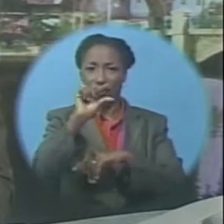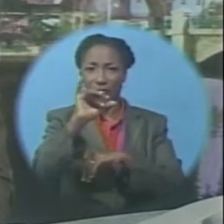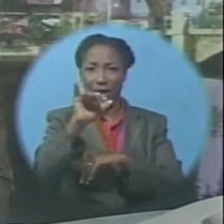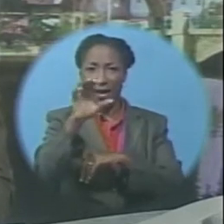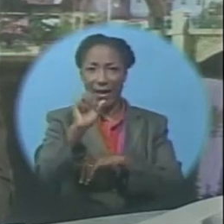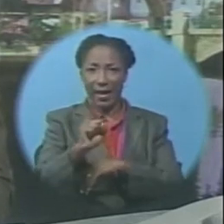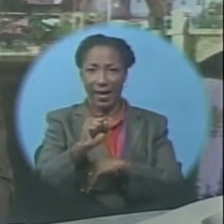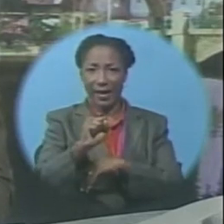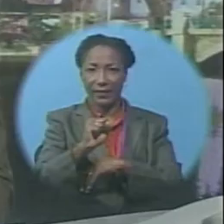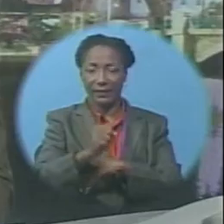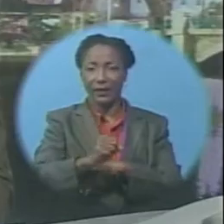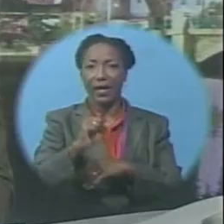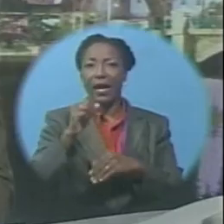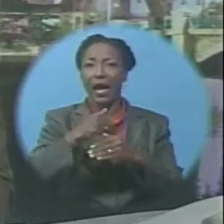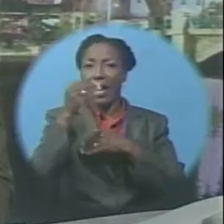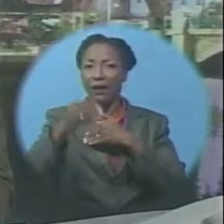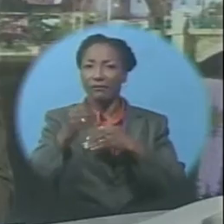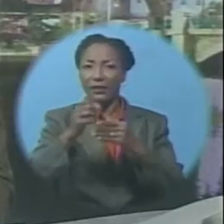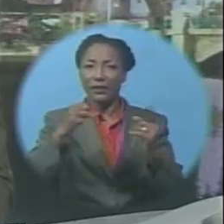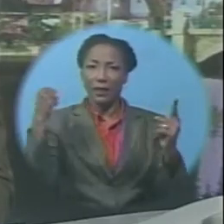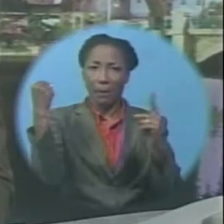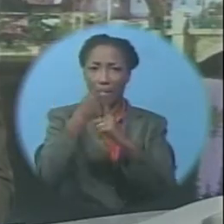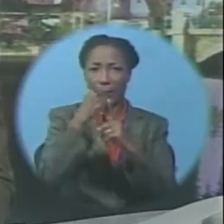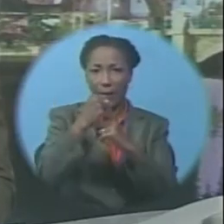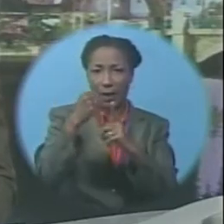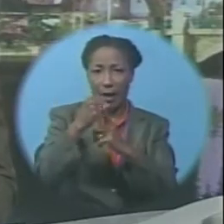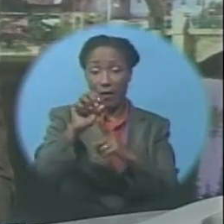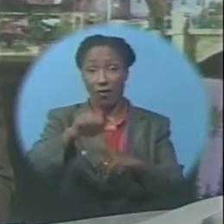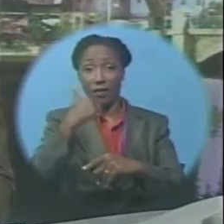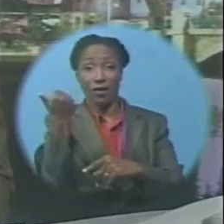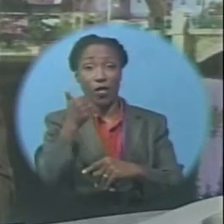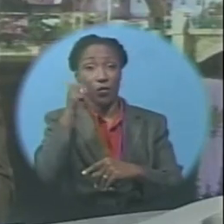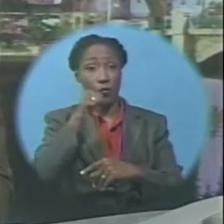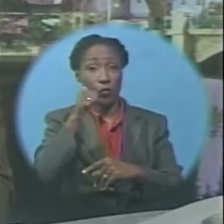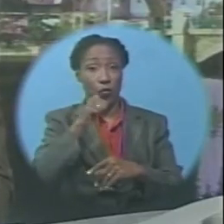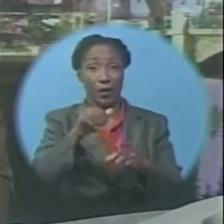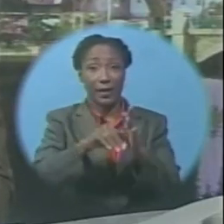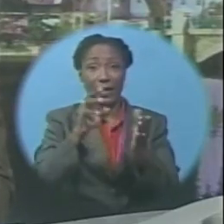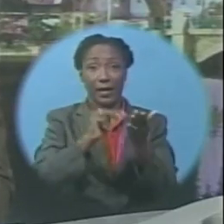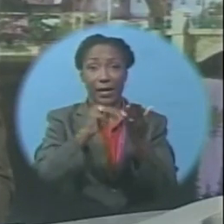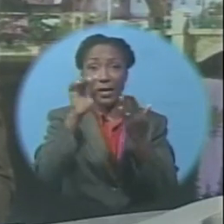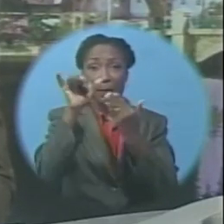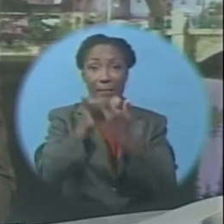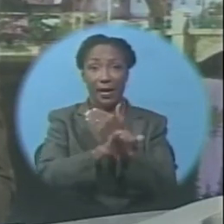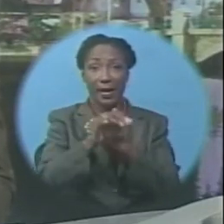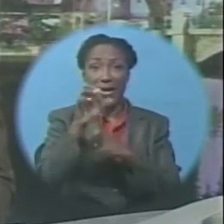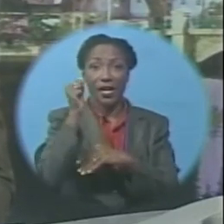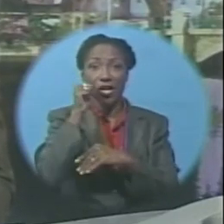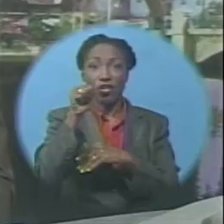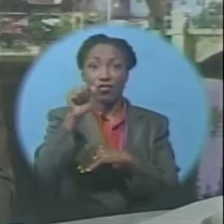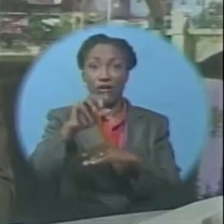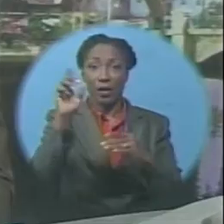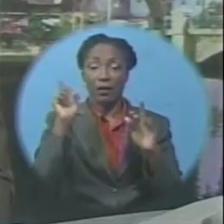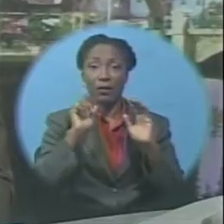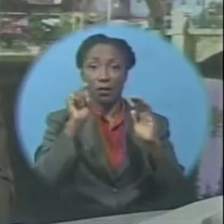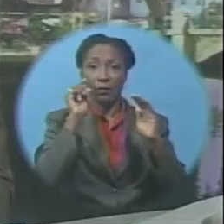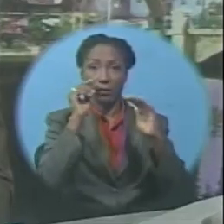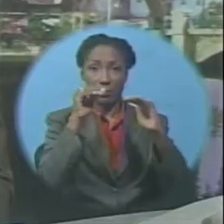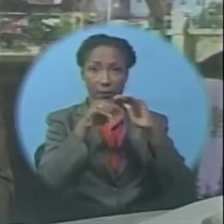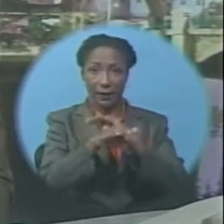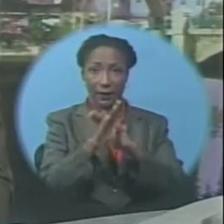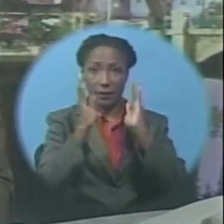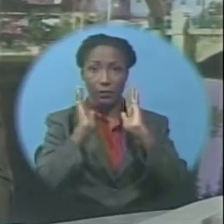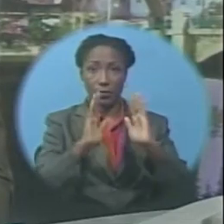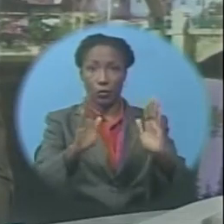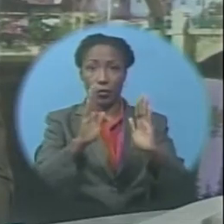with the attack on a fellow schoolmate in May. When she appeared in court on June 8th, she pleaded not guilty to the offence